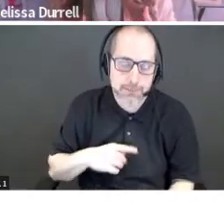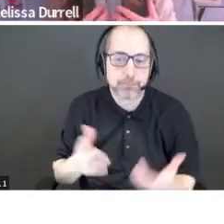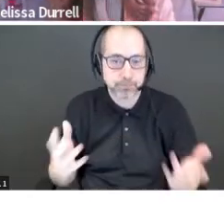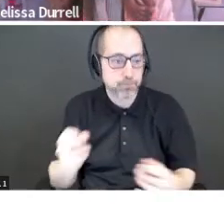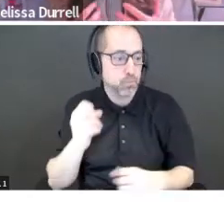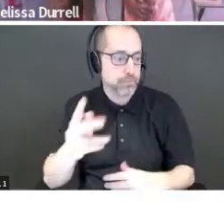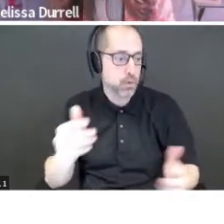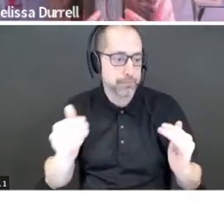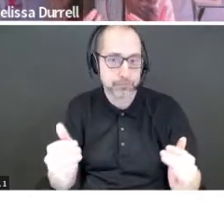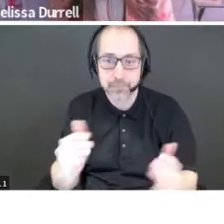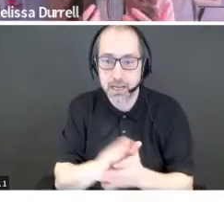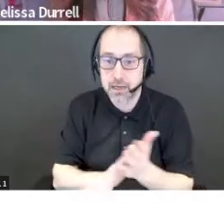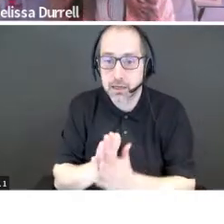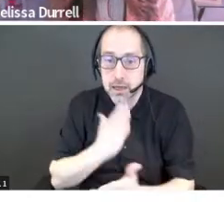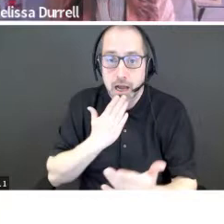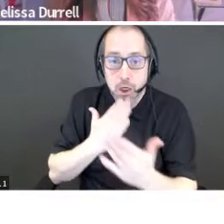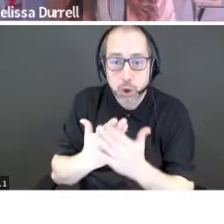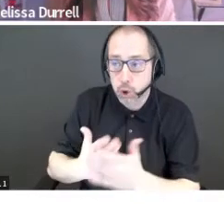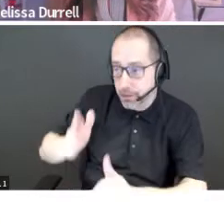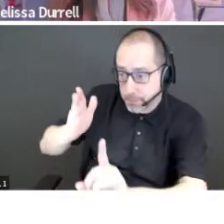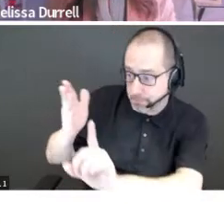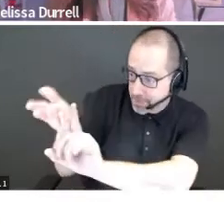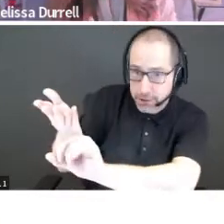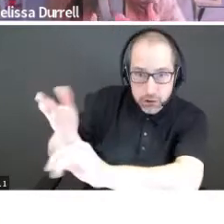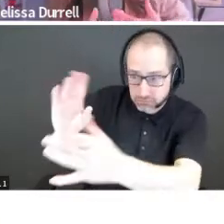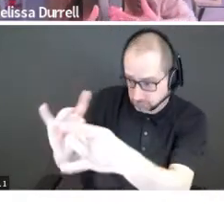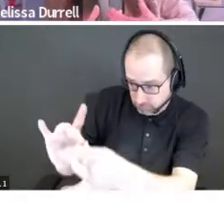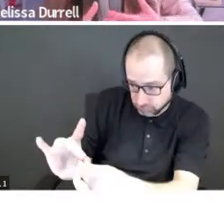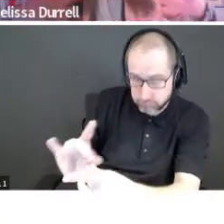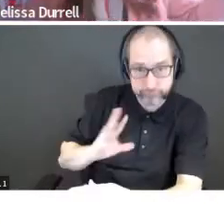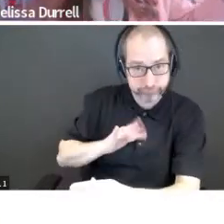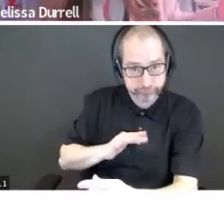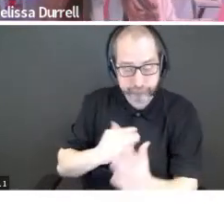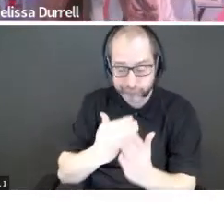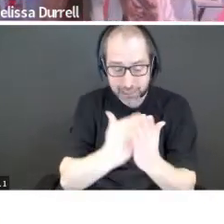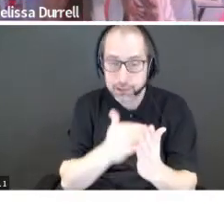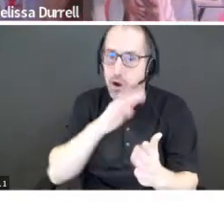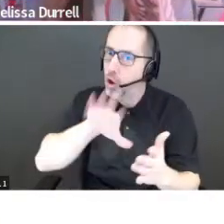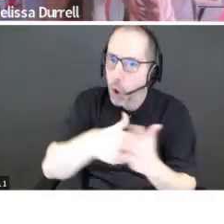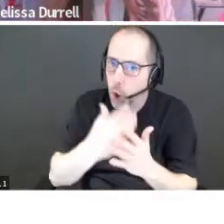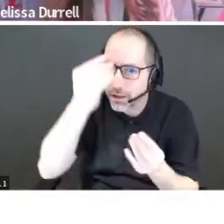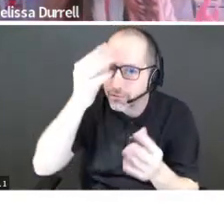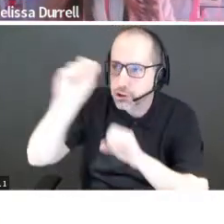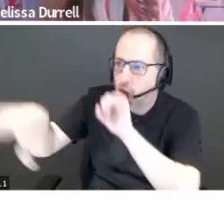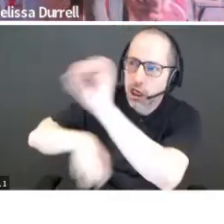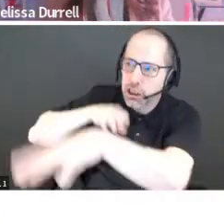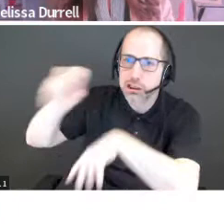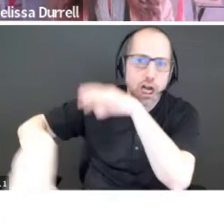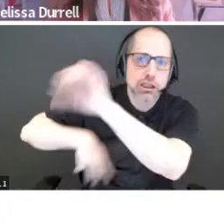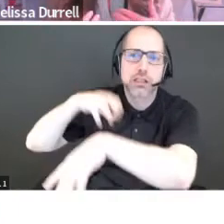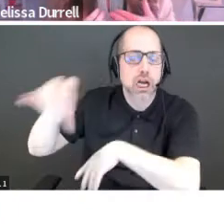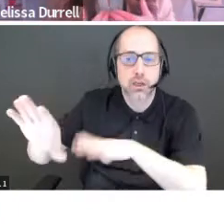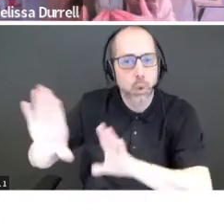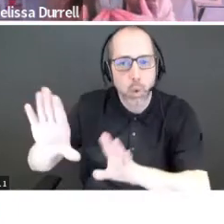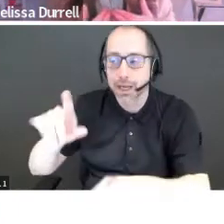behind a really great investor pitch is not that you give them all the information at once. It's that they